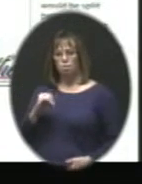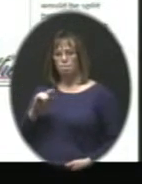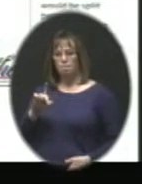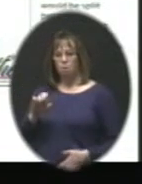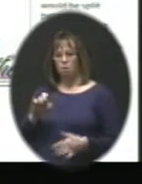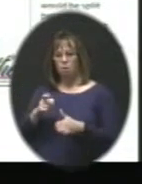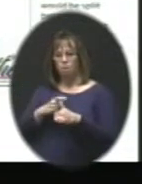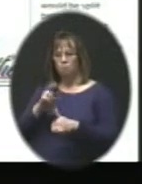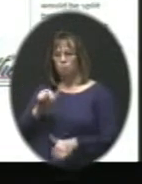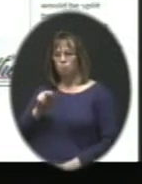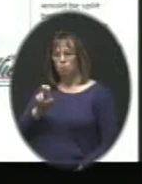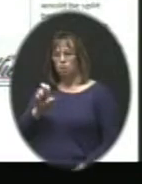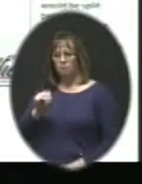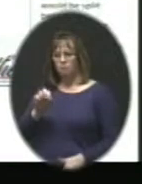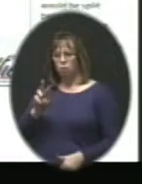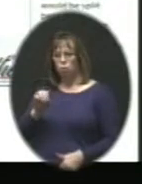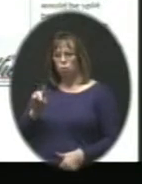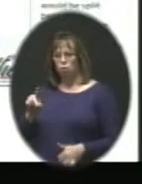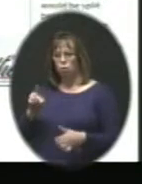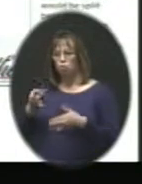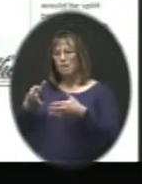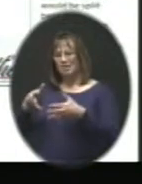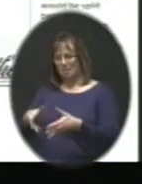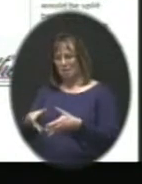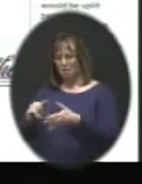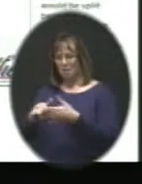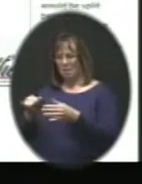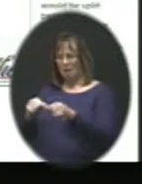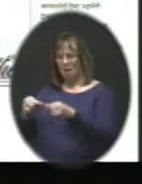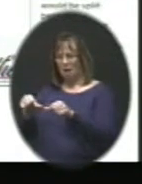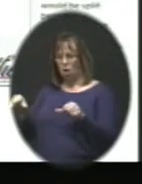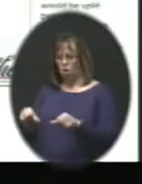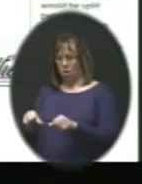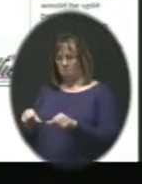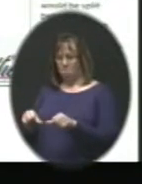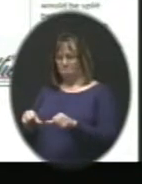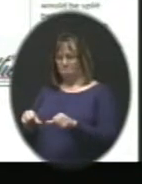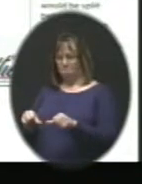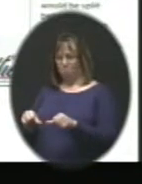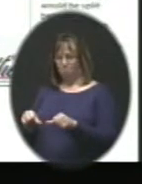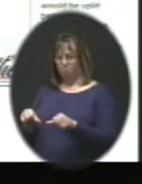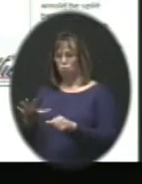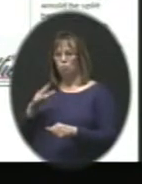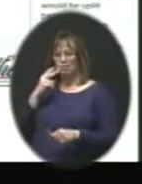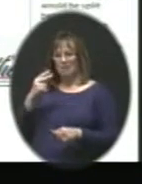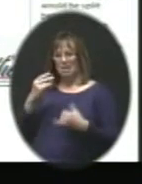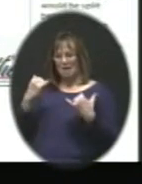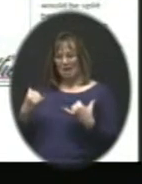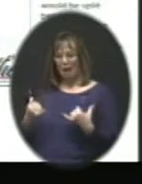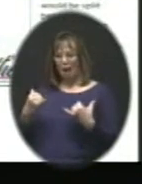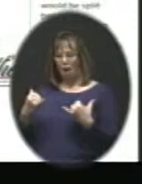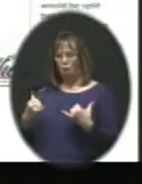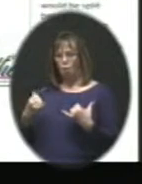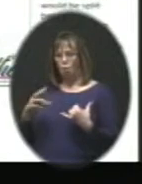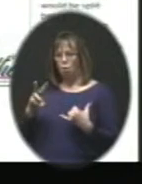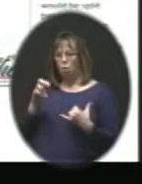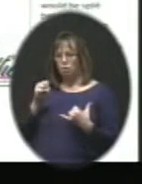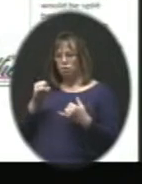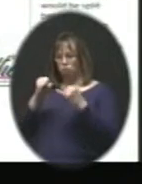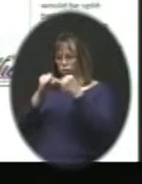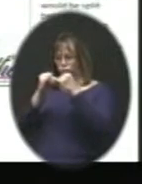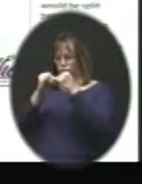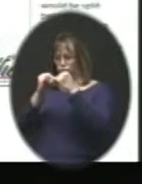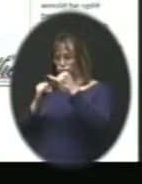Ravenwood, we left them in the Ravenwood attendance boundary? Okay. And you'll see what now was a straight